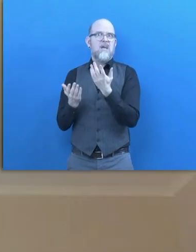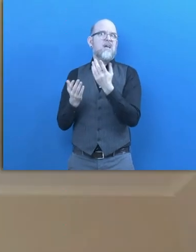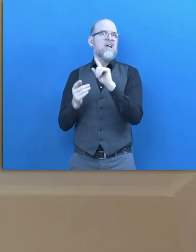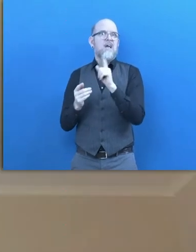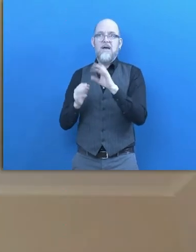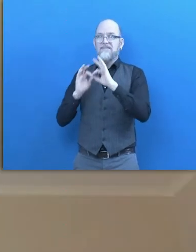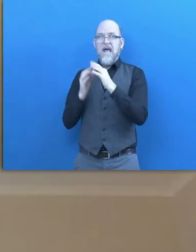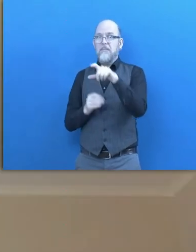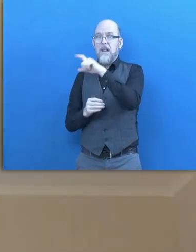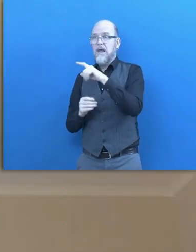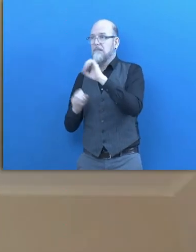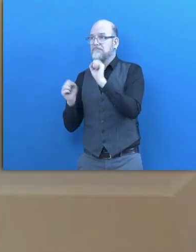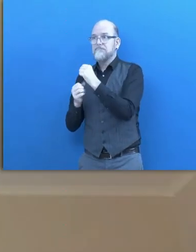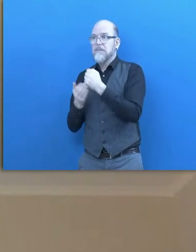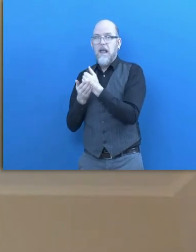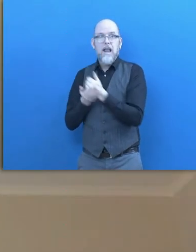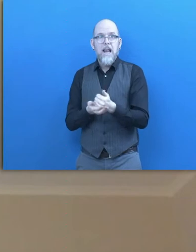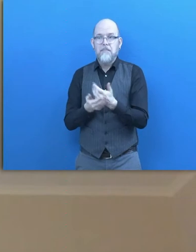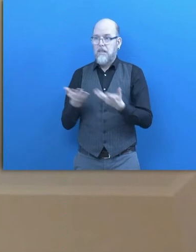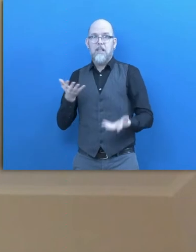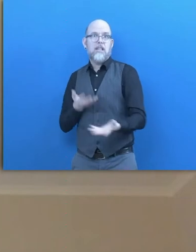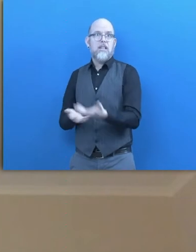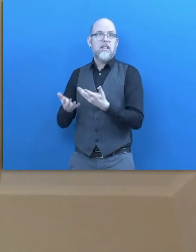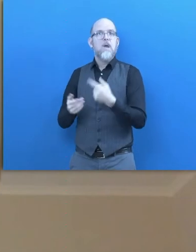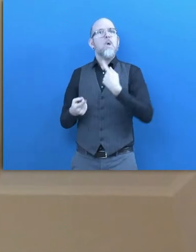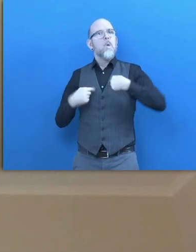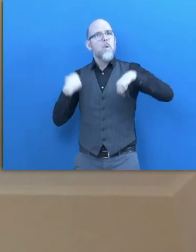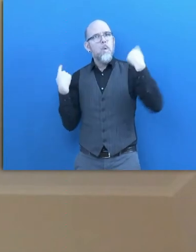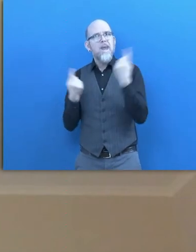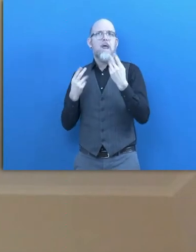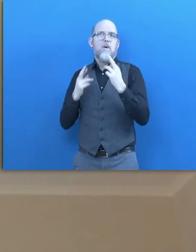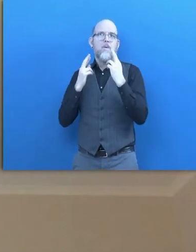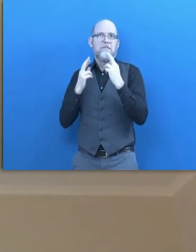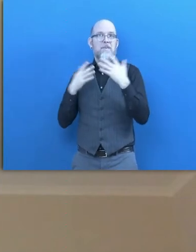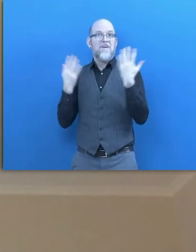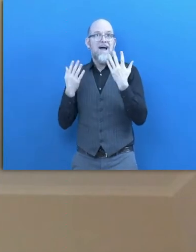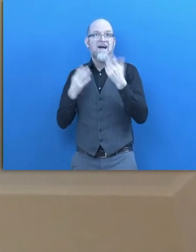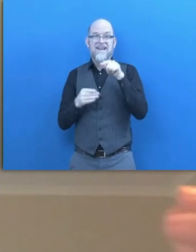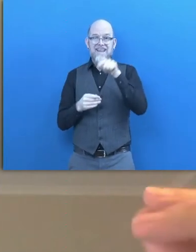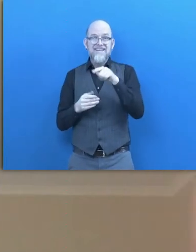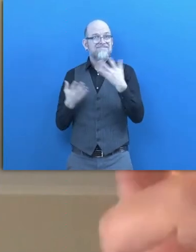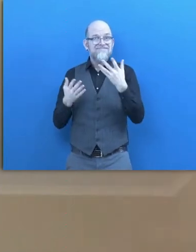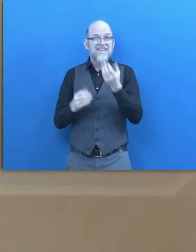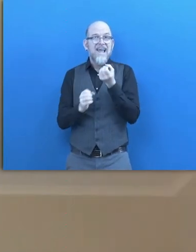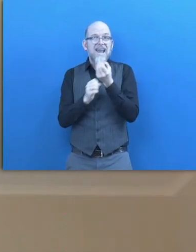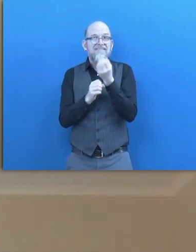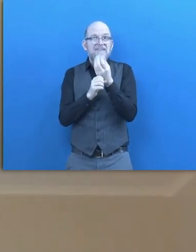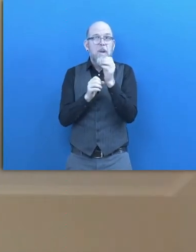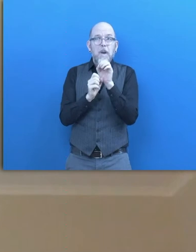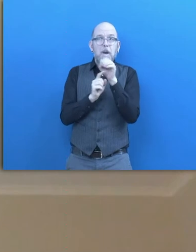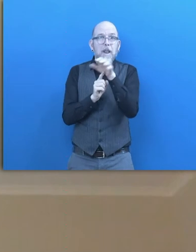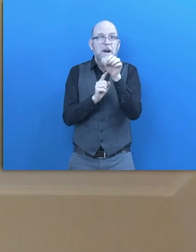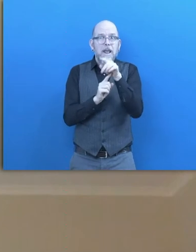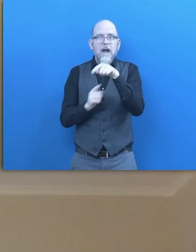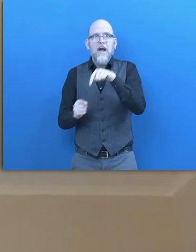support that child. And yeah, we hope to give just that little one information that